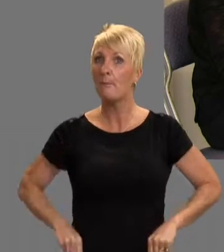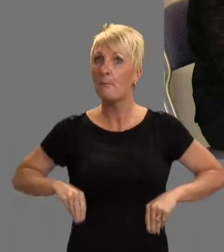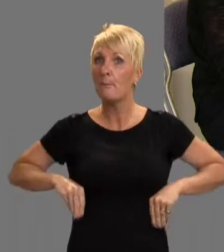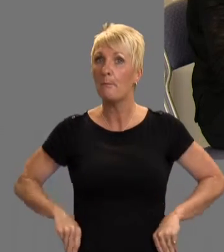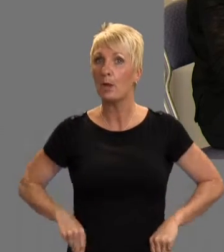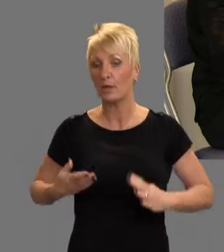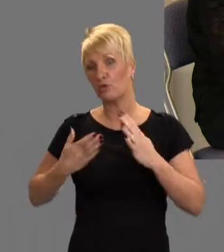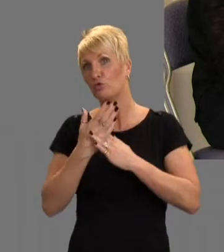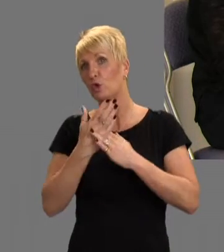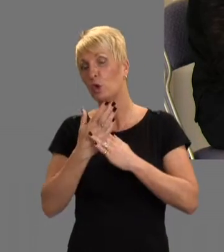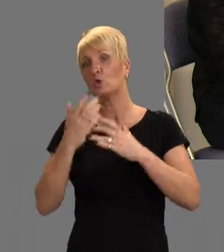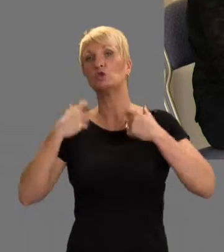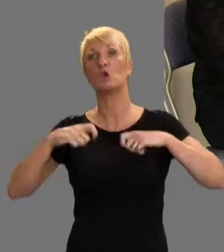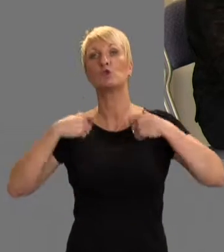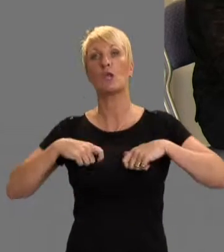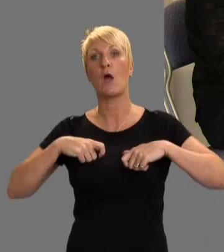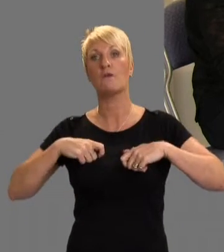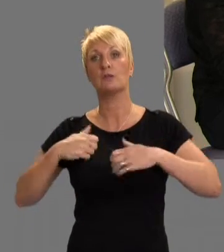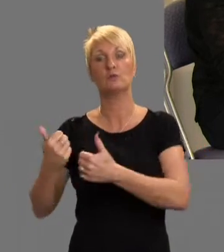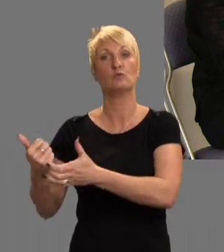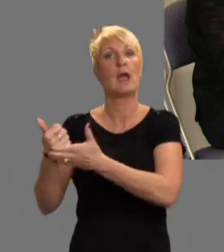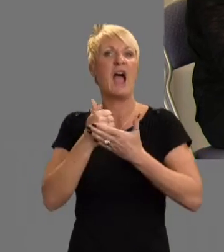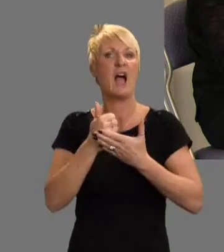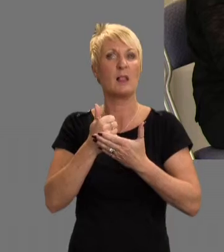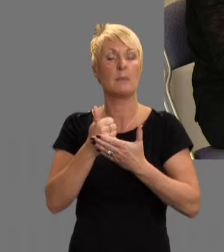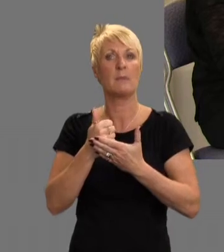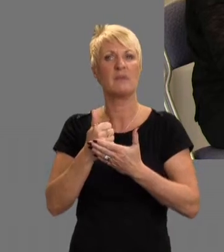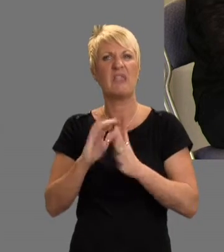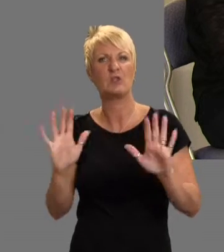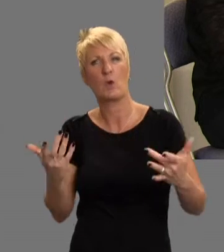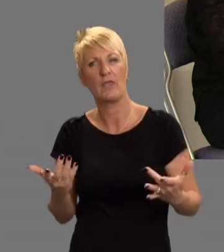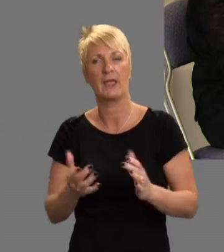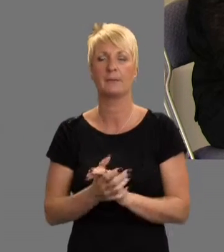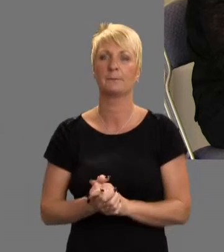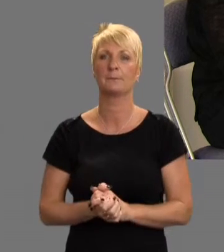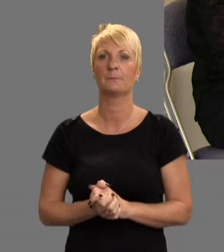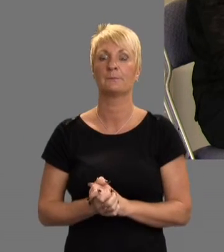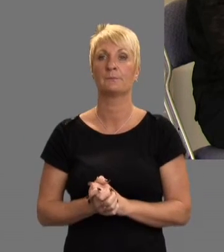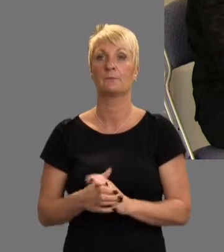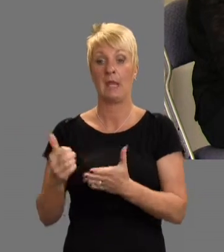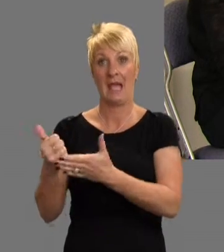It's through social services, the council and all that sort of thing.